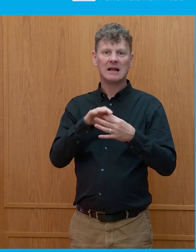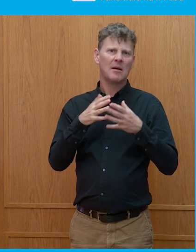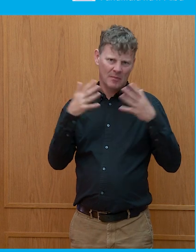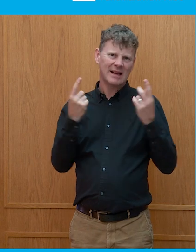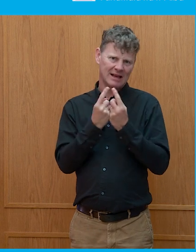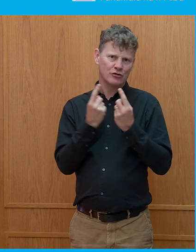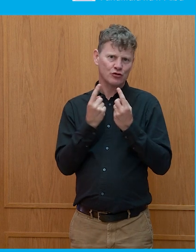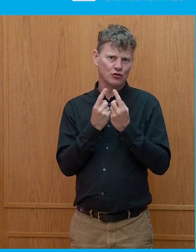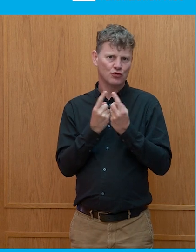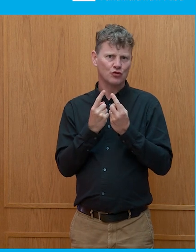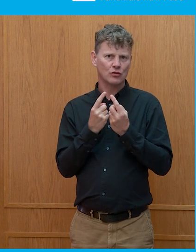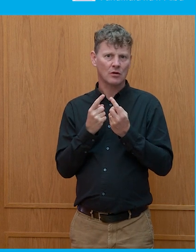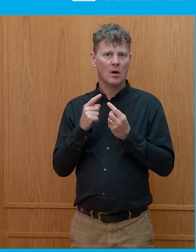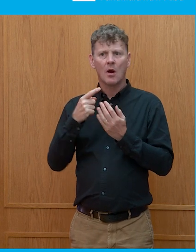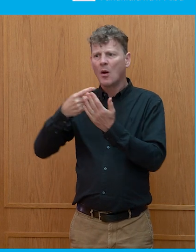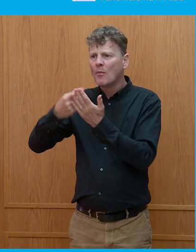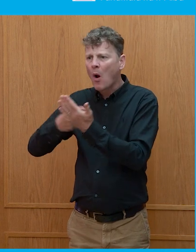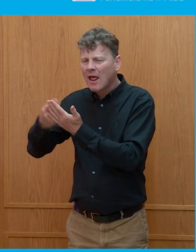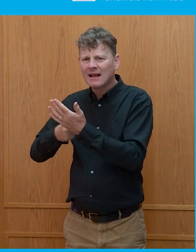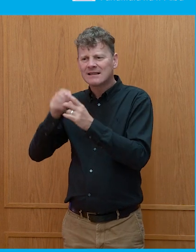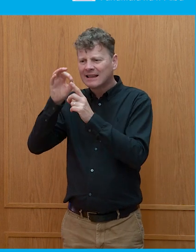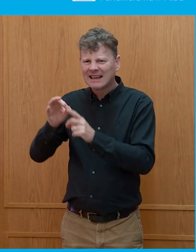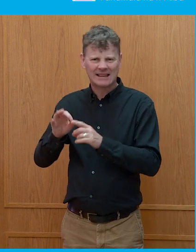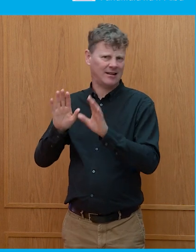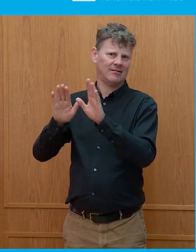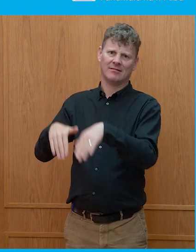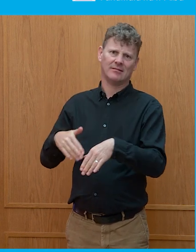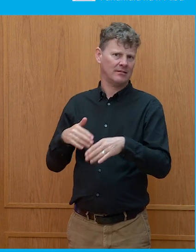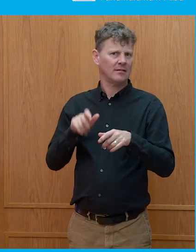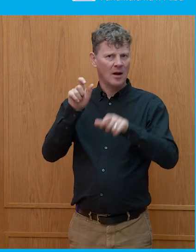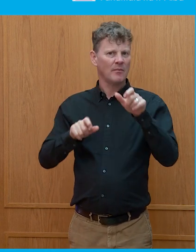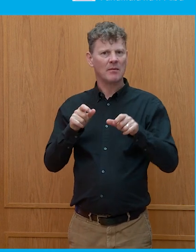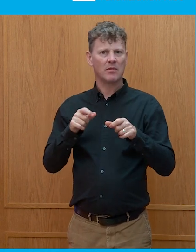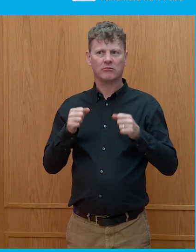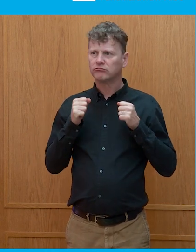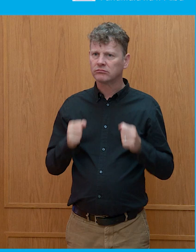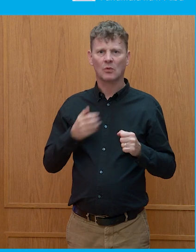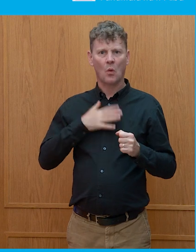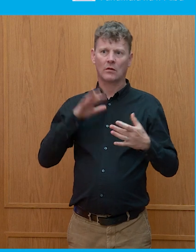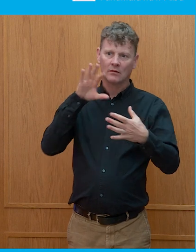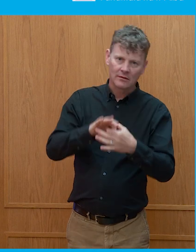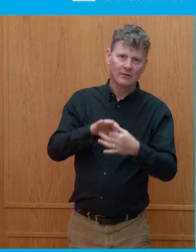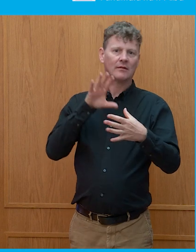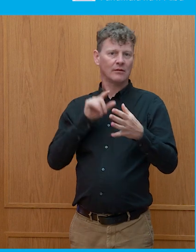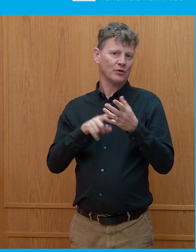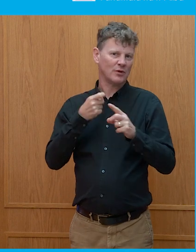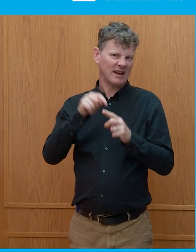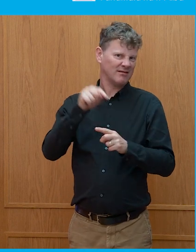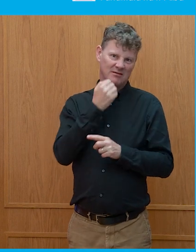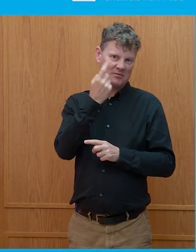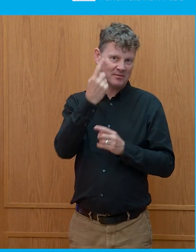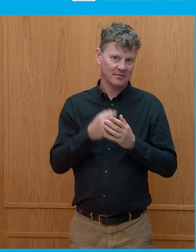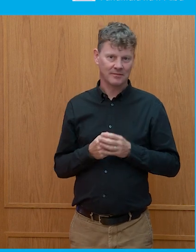Scottish traditions, rather than the policy detail. So, it's just to respond to the comment that you made there, but yeah, very interesting.